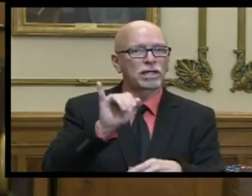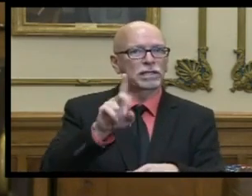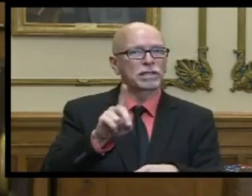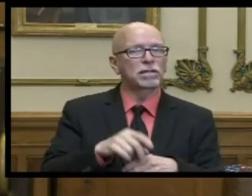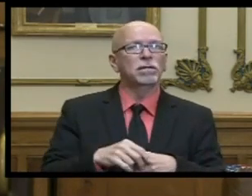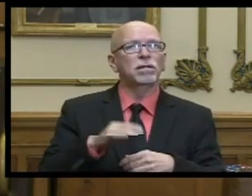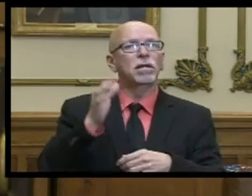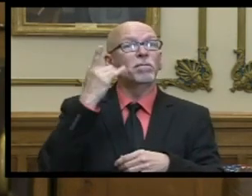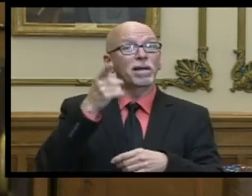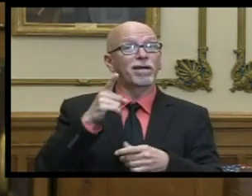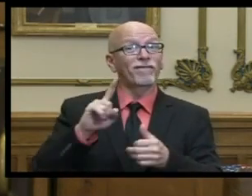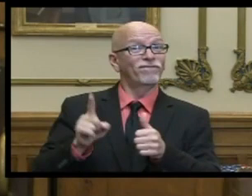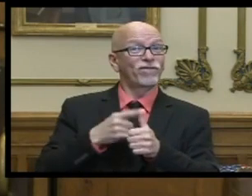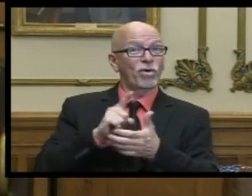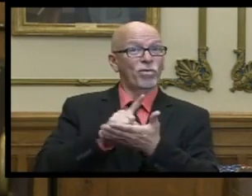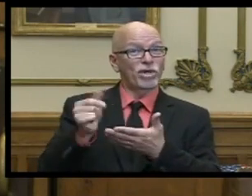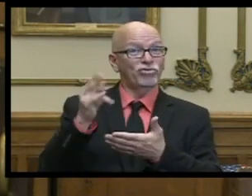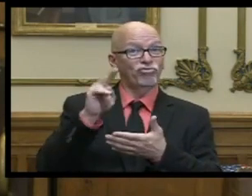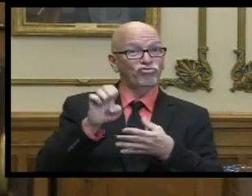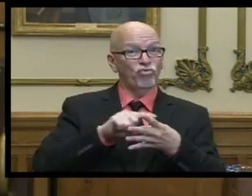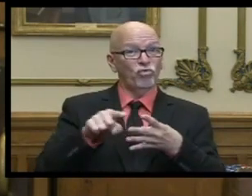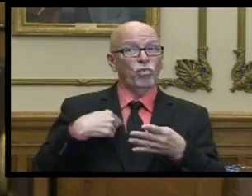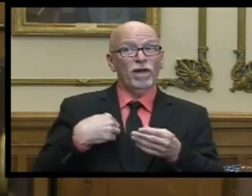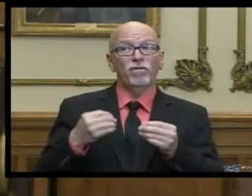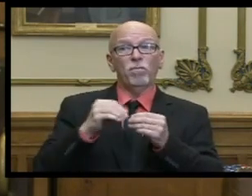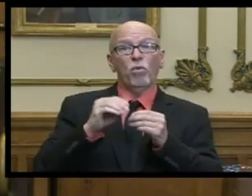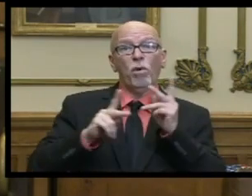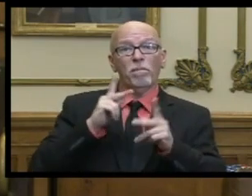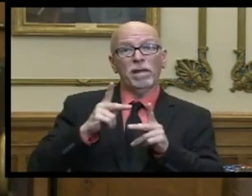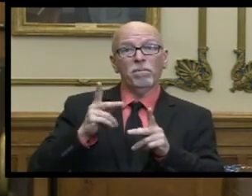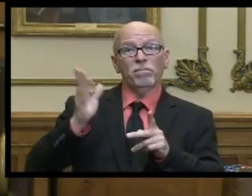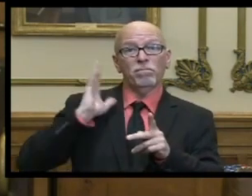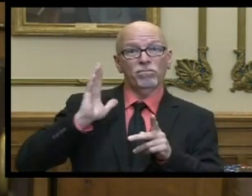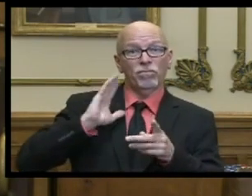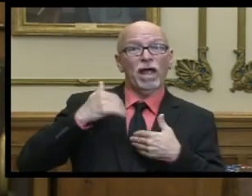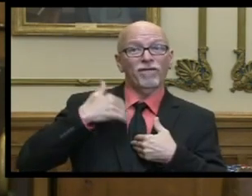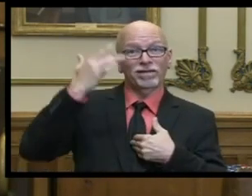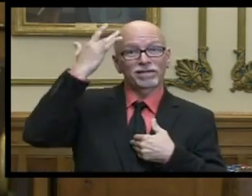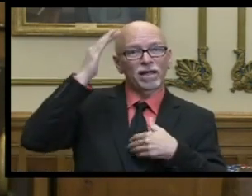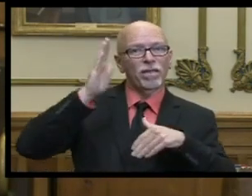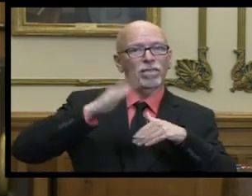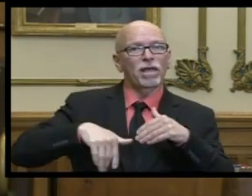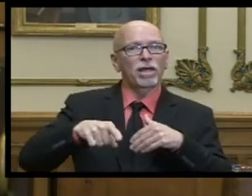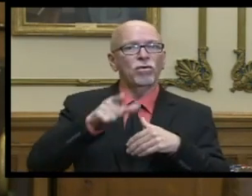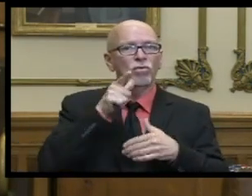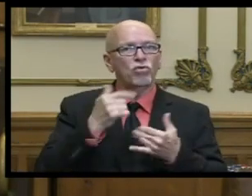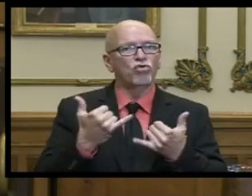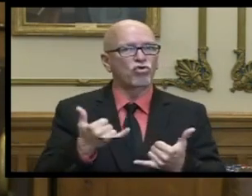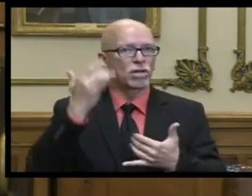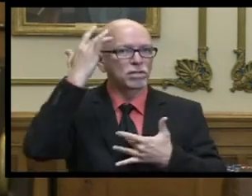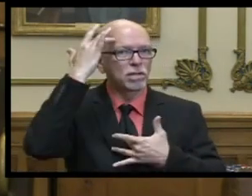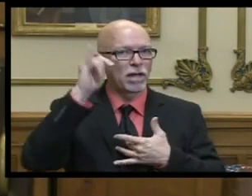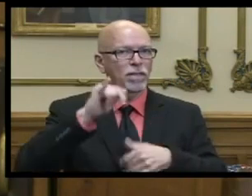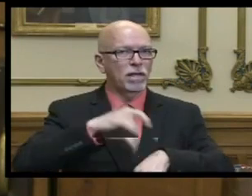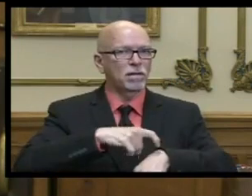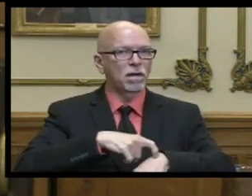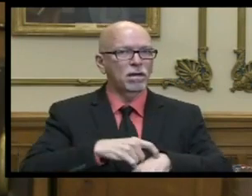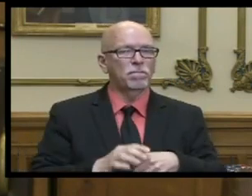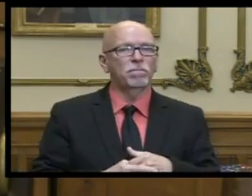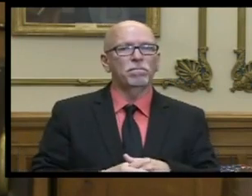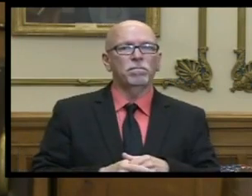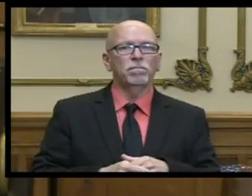because as of the first week of june we had more people previously infected than those that were currently infected at that time